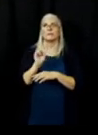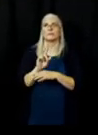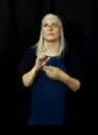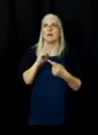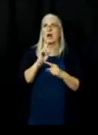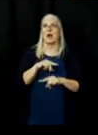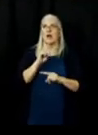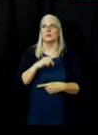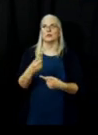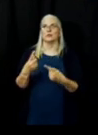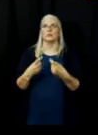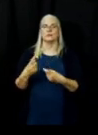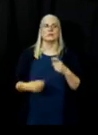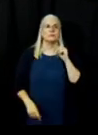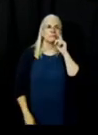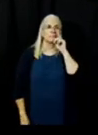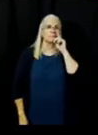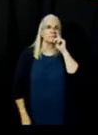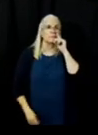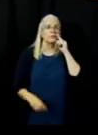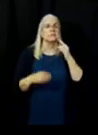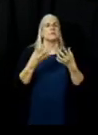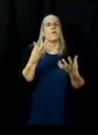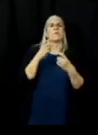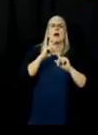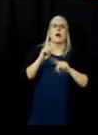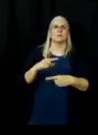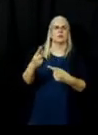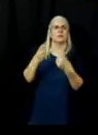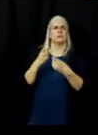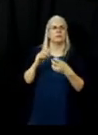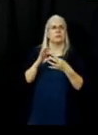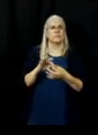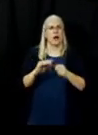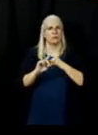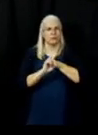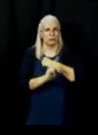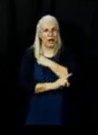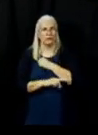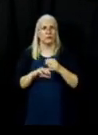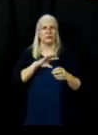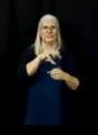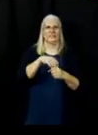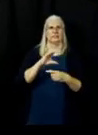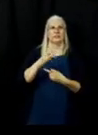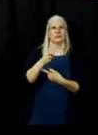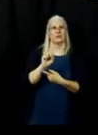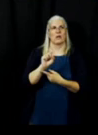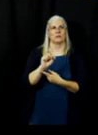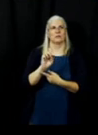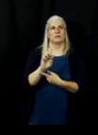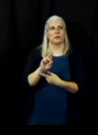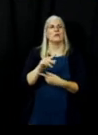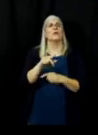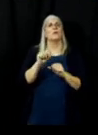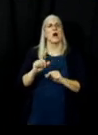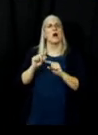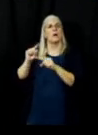about trash in Chester specifically at the vets hall and the rec hall